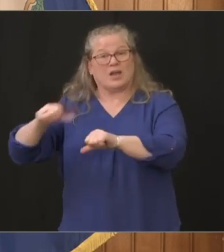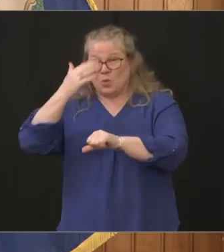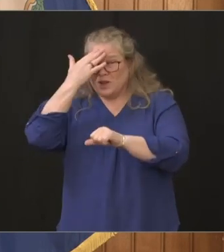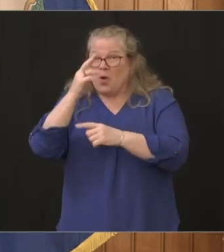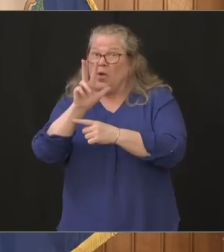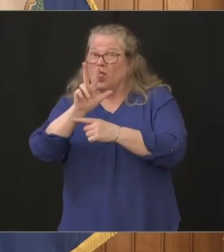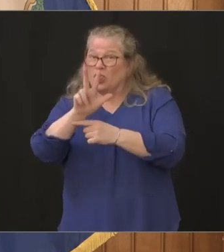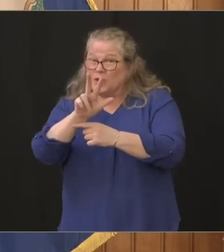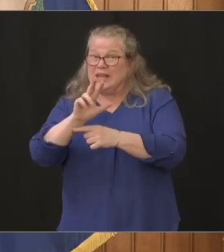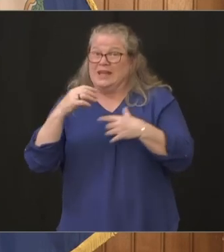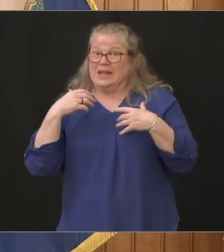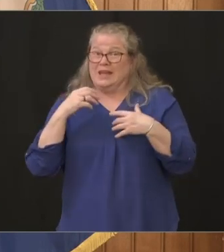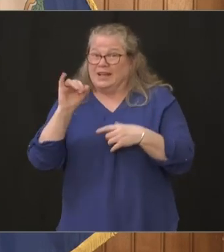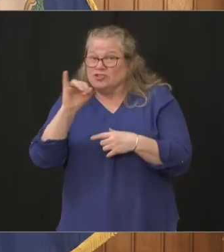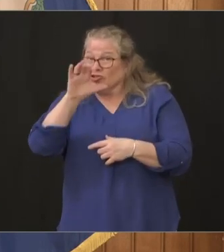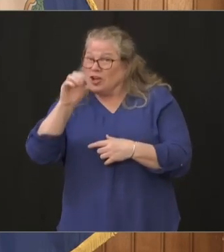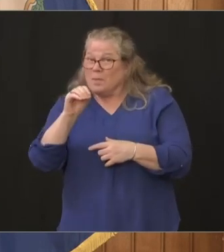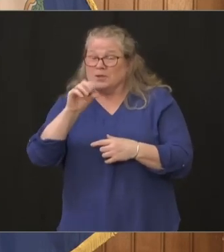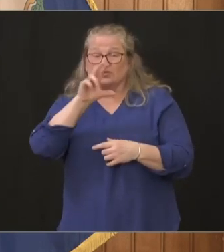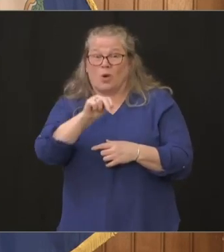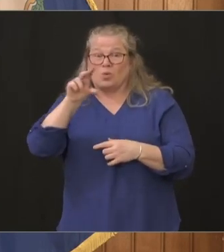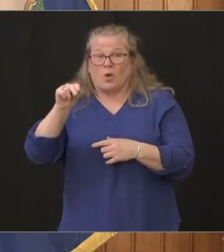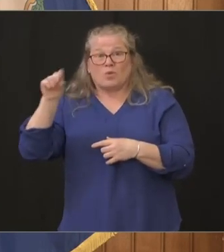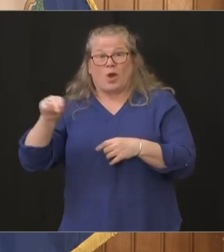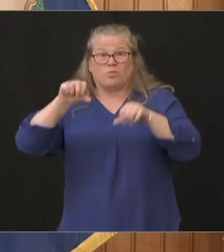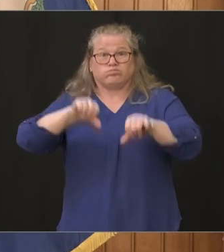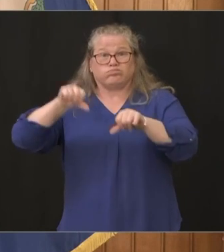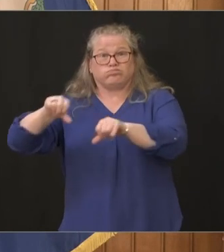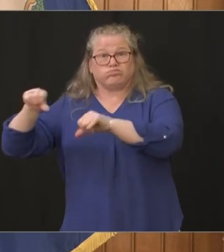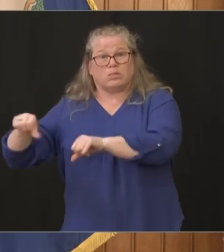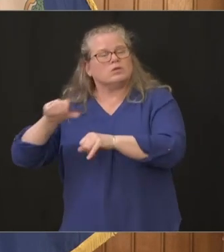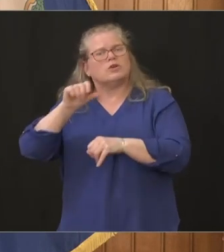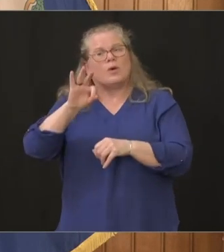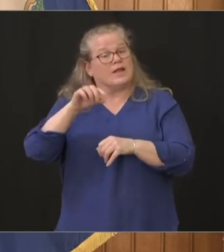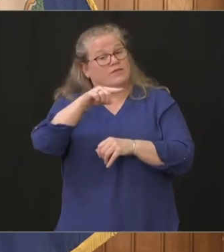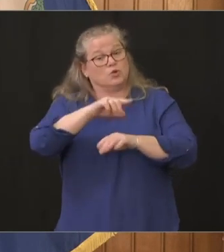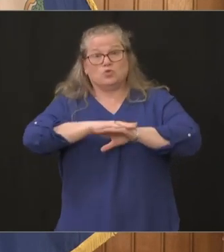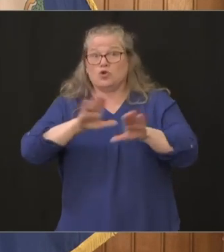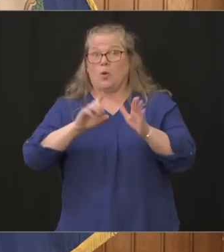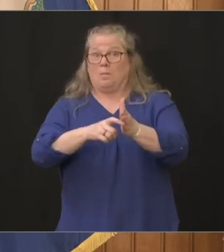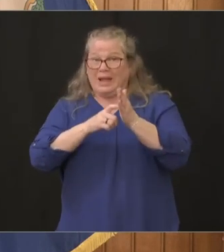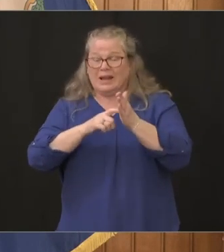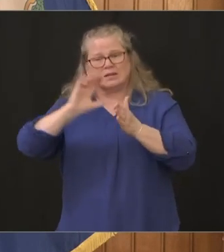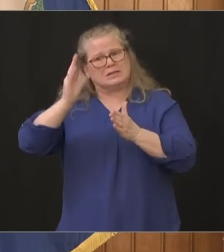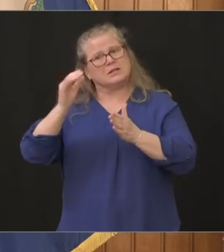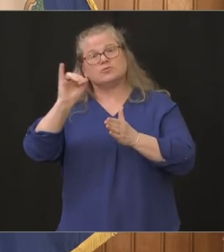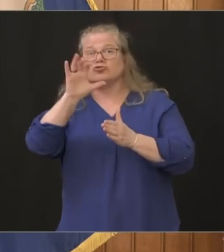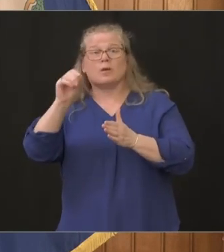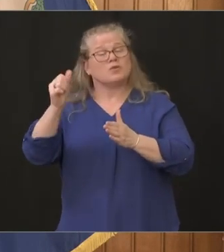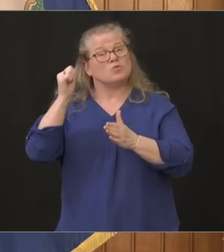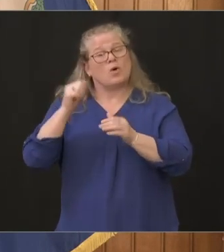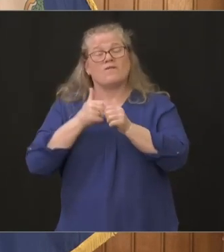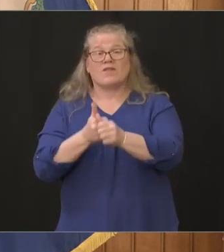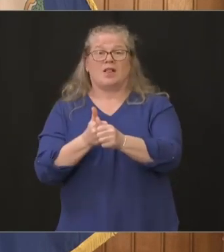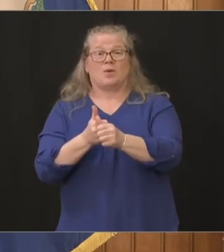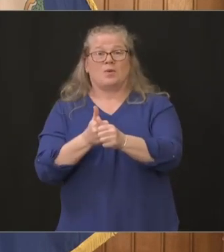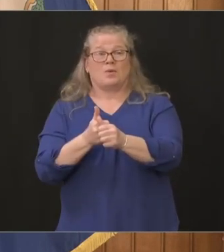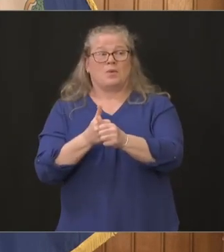pushing them and urging them if it's not ordered or mandated by you through executive order it seems like they're not going to follow i'm running out of patience